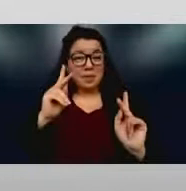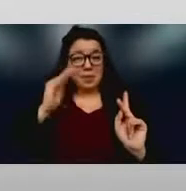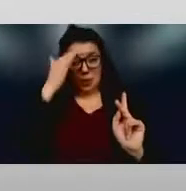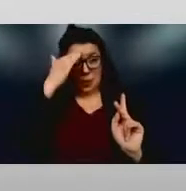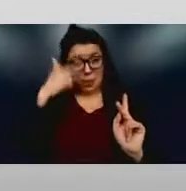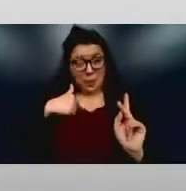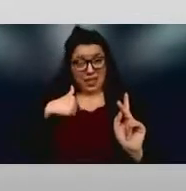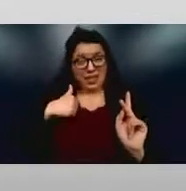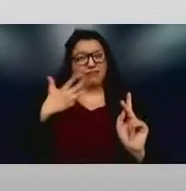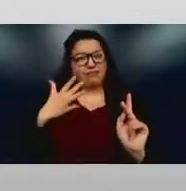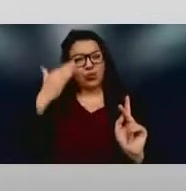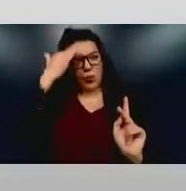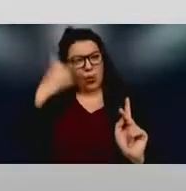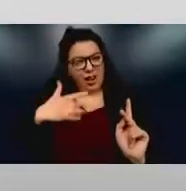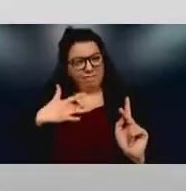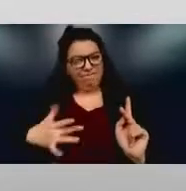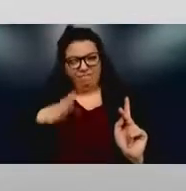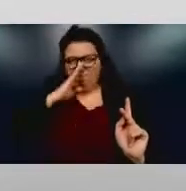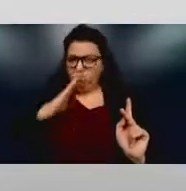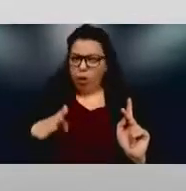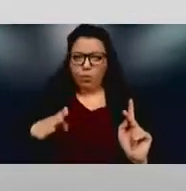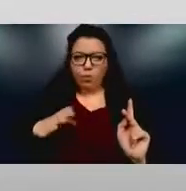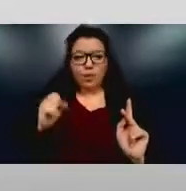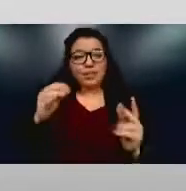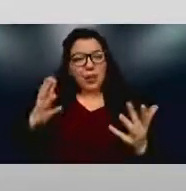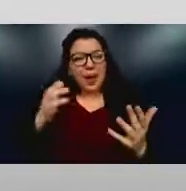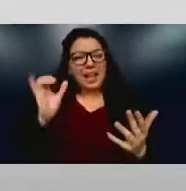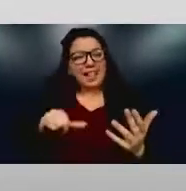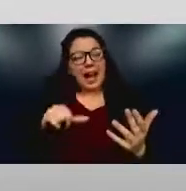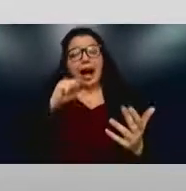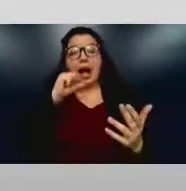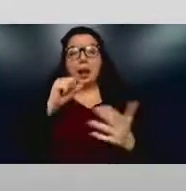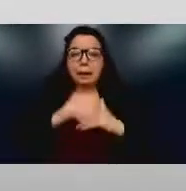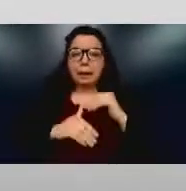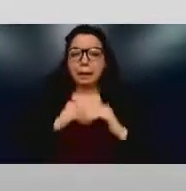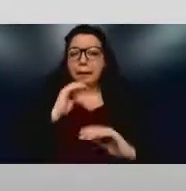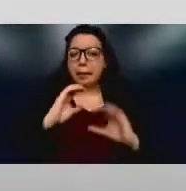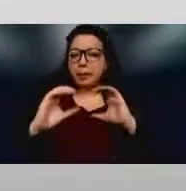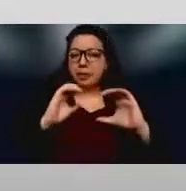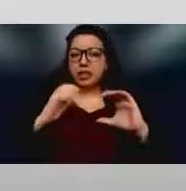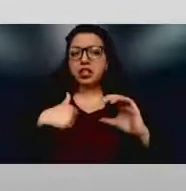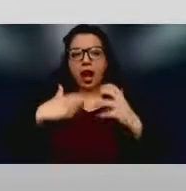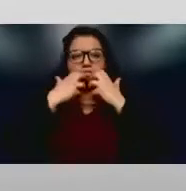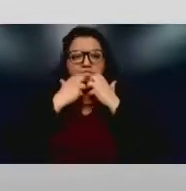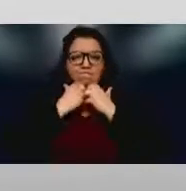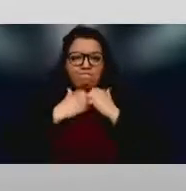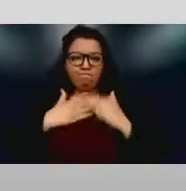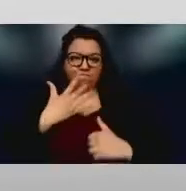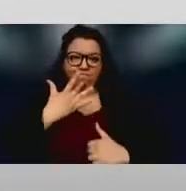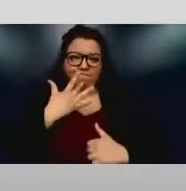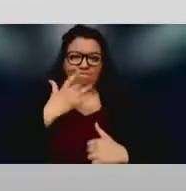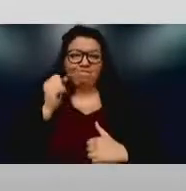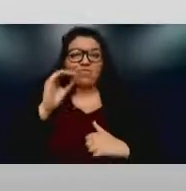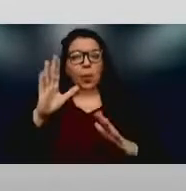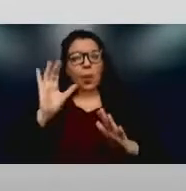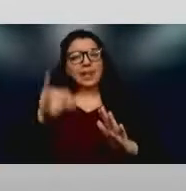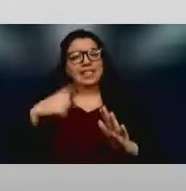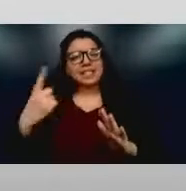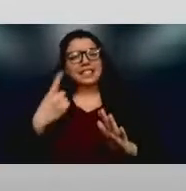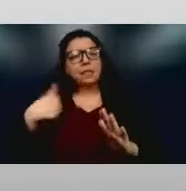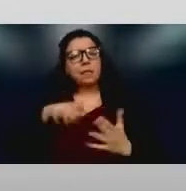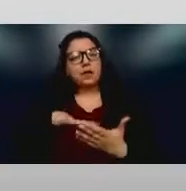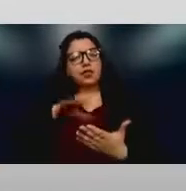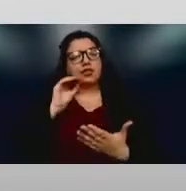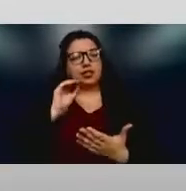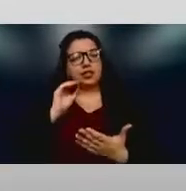some of these uncomfortable conversations. And so what I'll say is that what we can learn, and this is something I learned from our outgoing